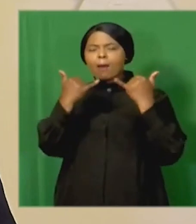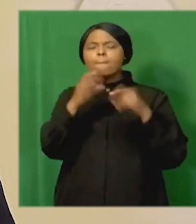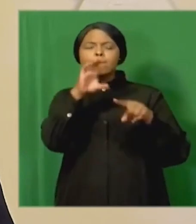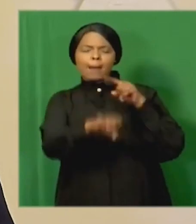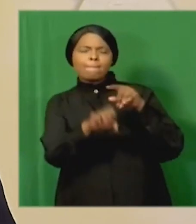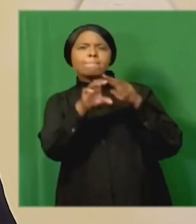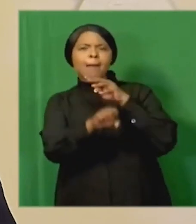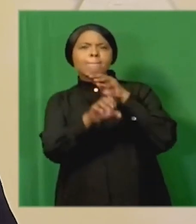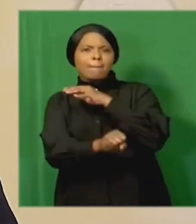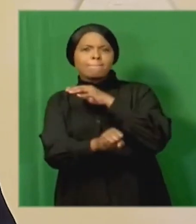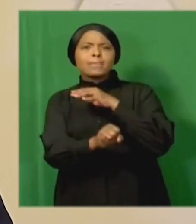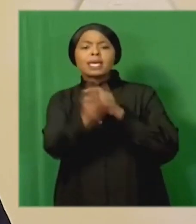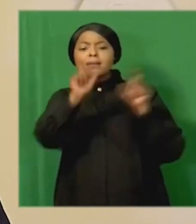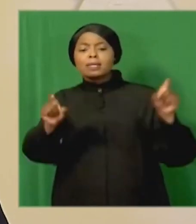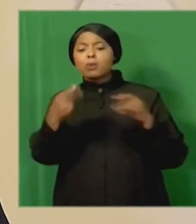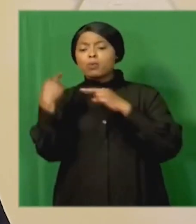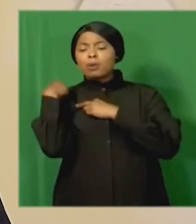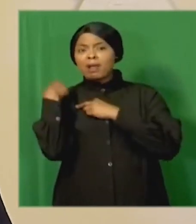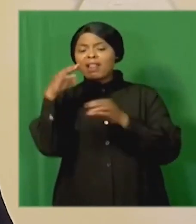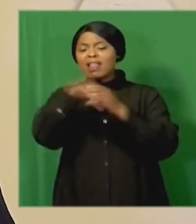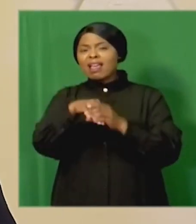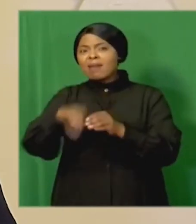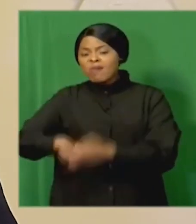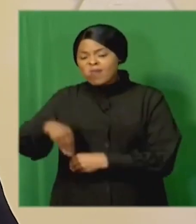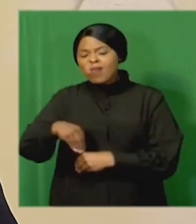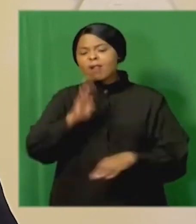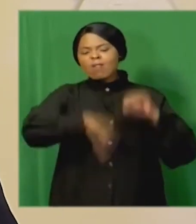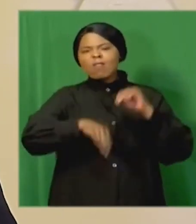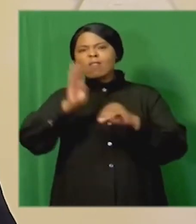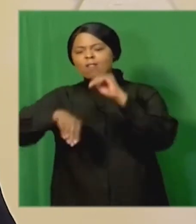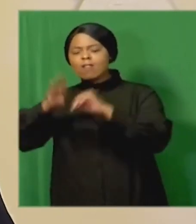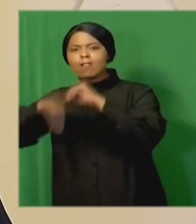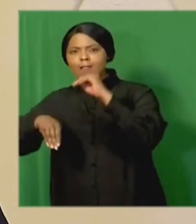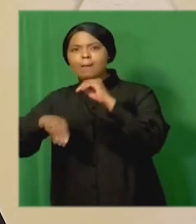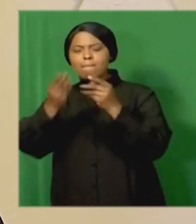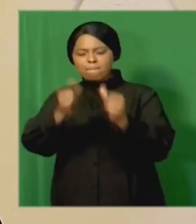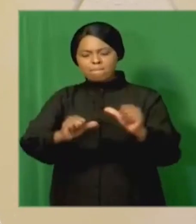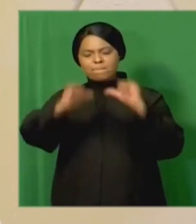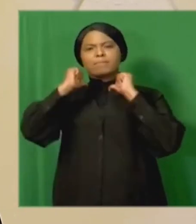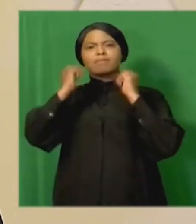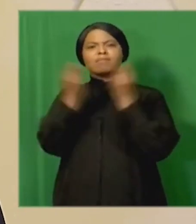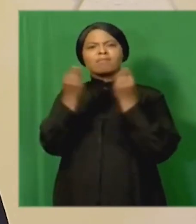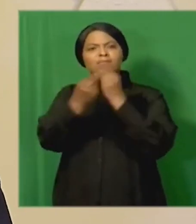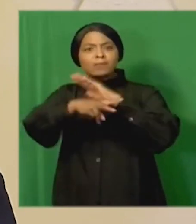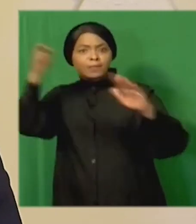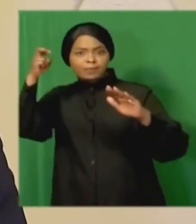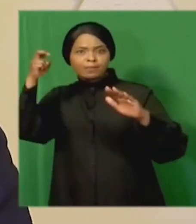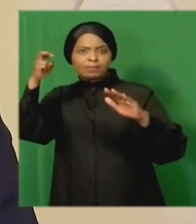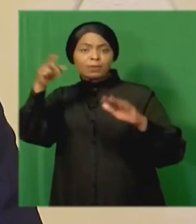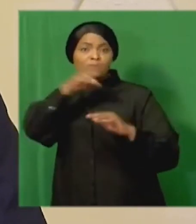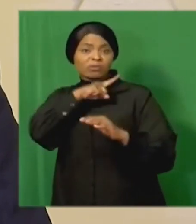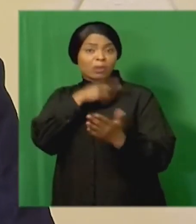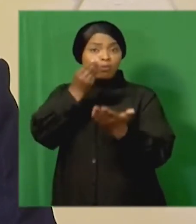to prosecute those responsible and recover stolen funds this has been made